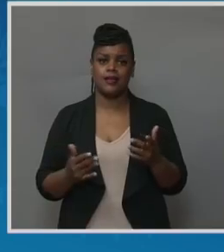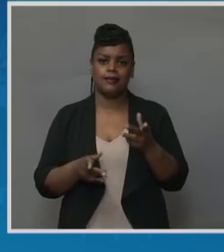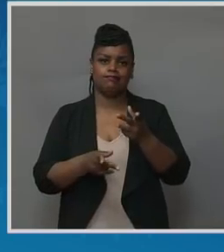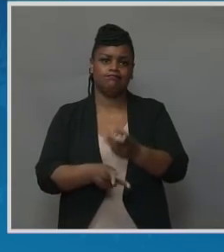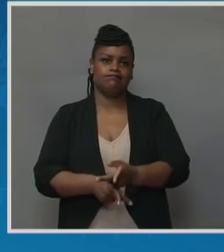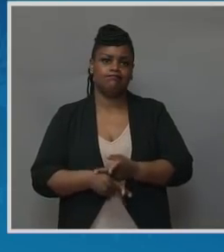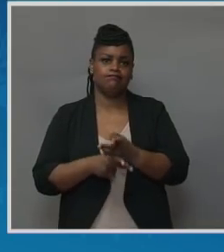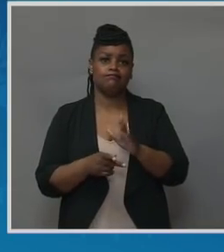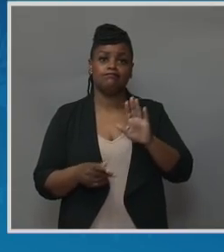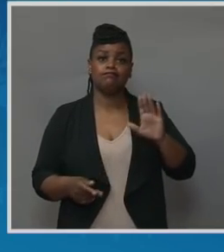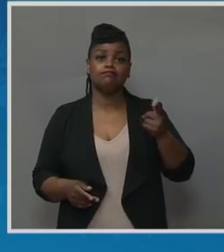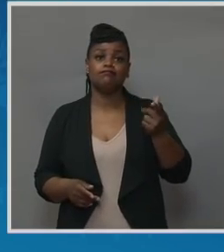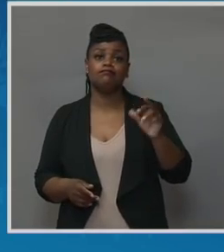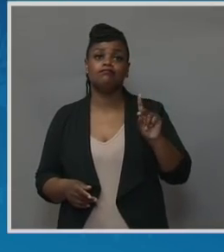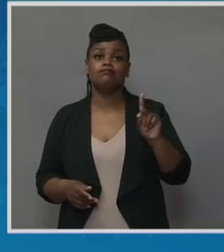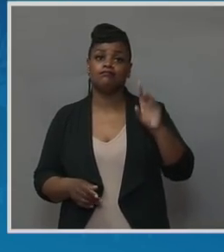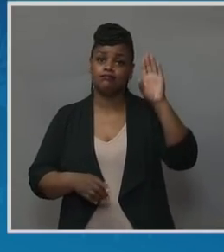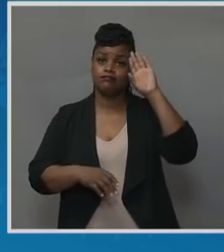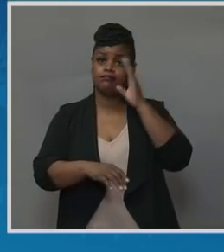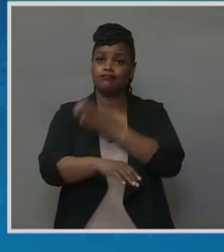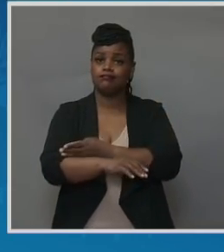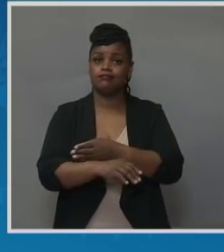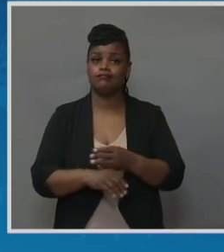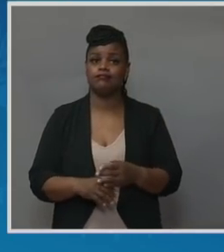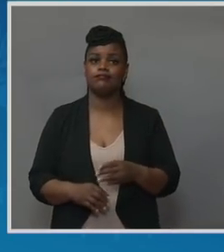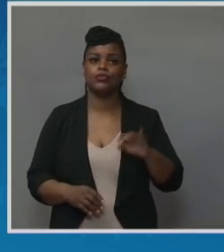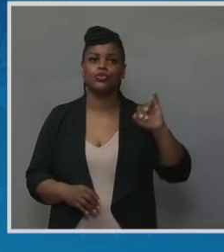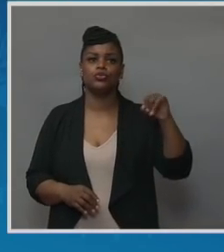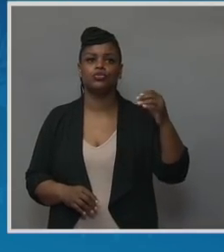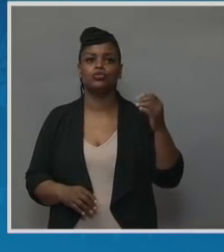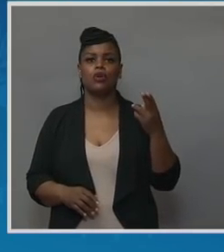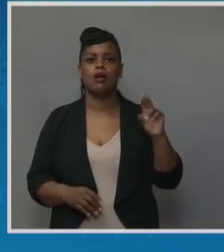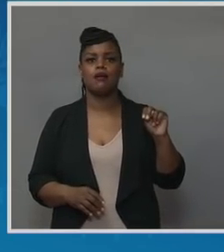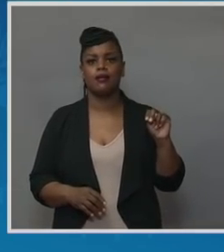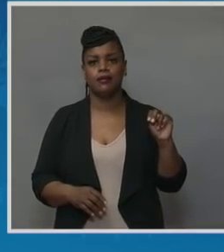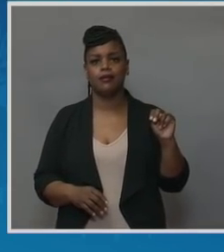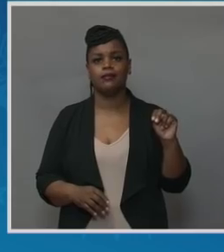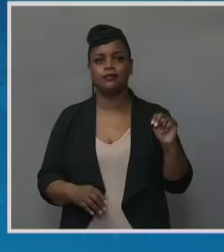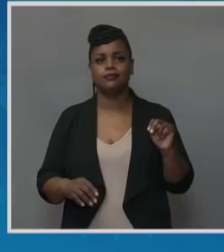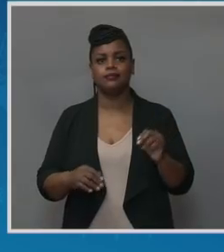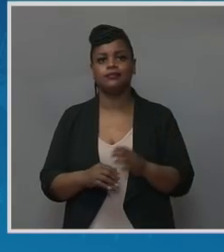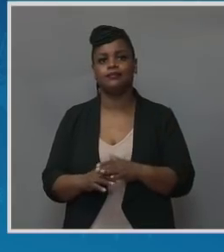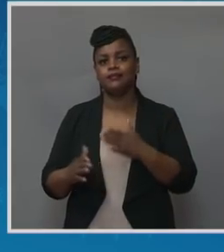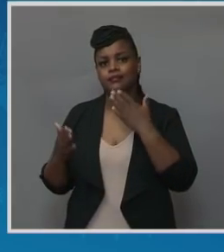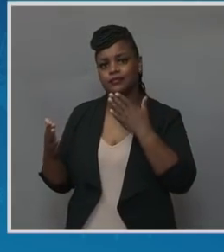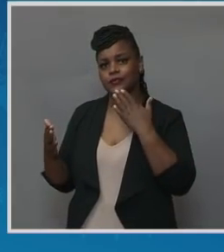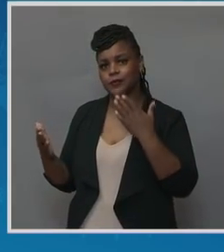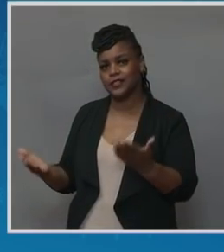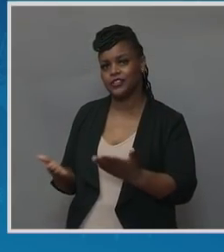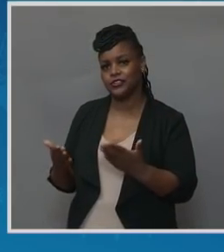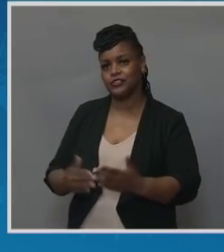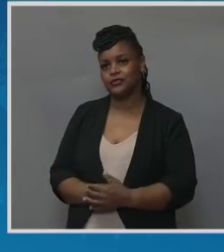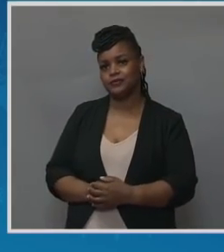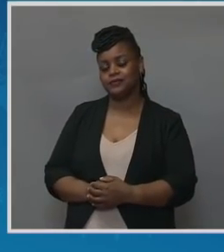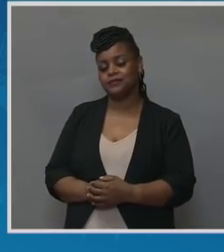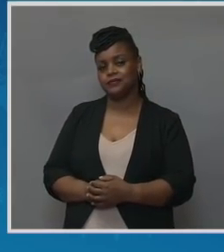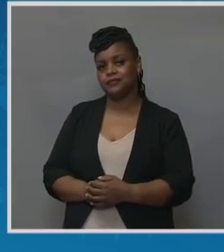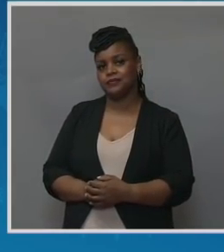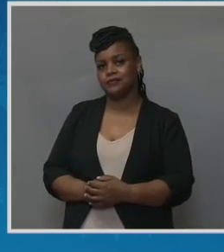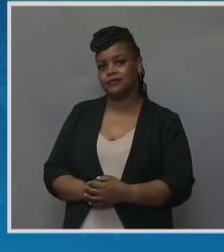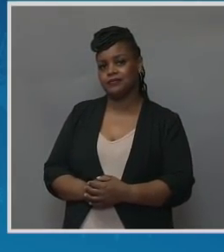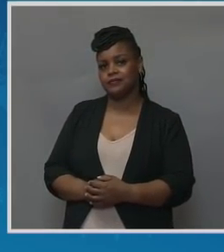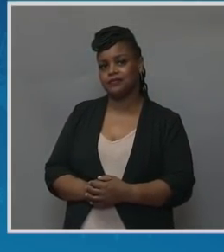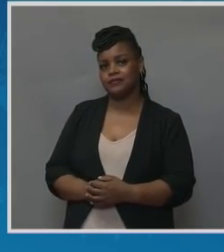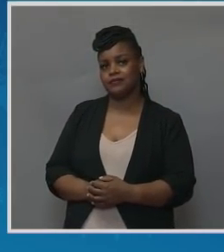Arika's son, Jai. Donna, thank you for being with us. you. Thank you for the opportunity to share our story.